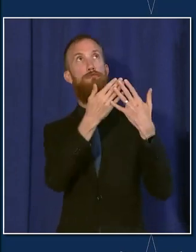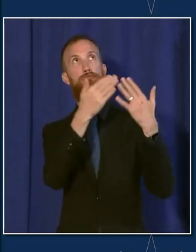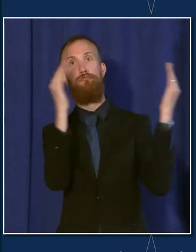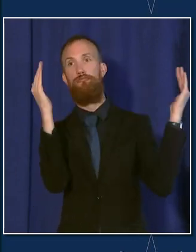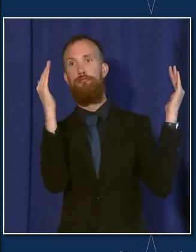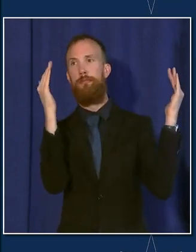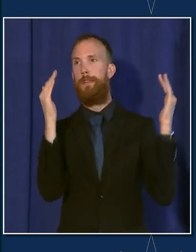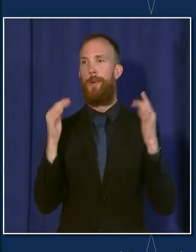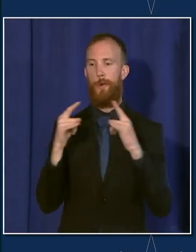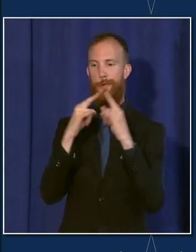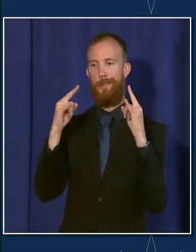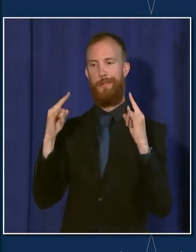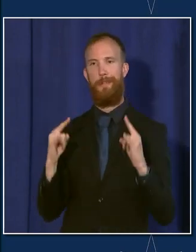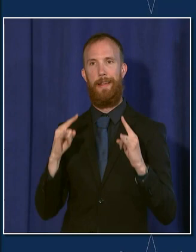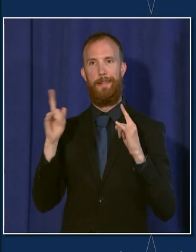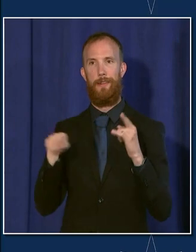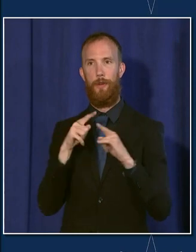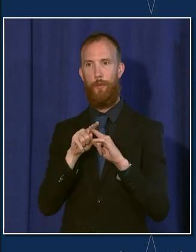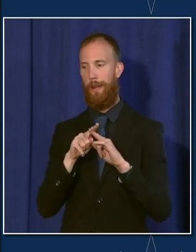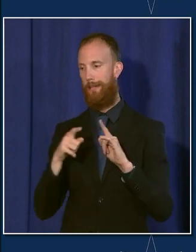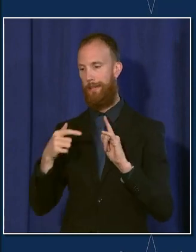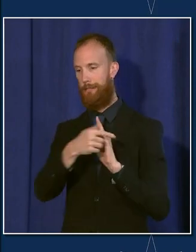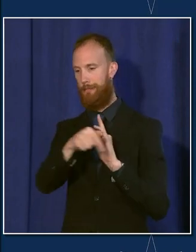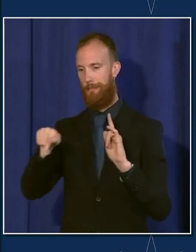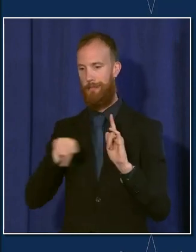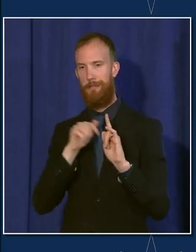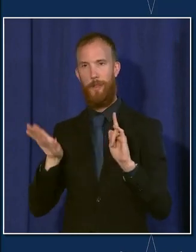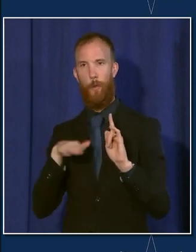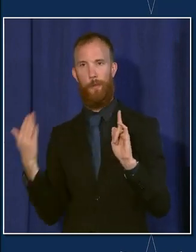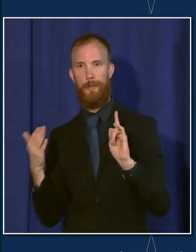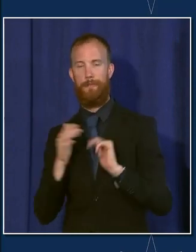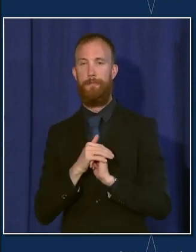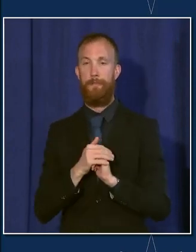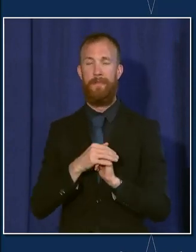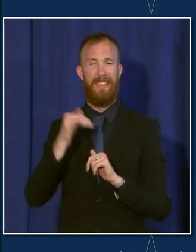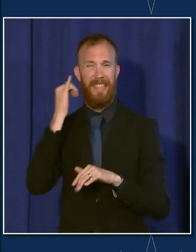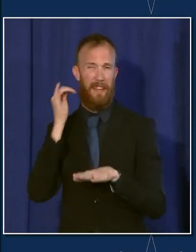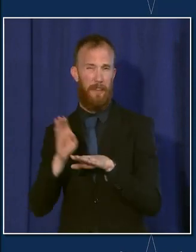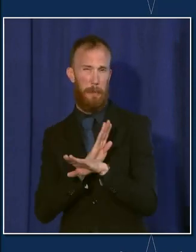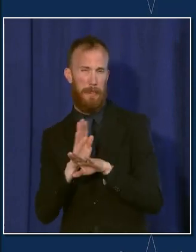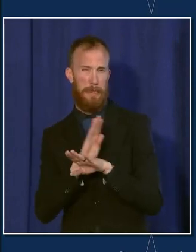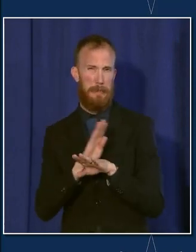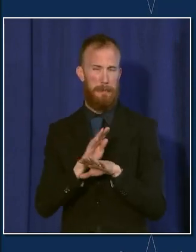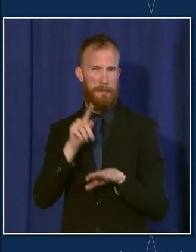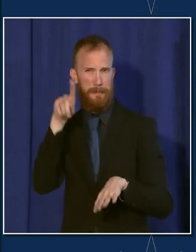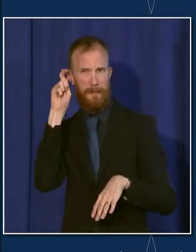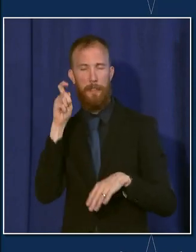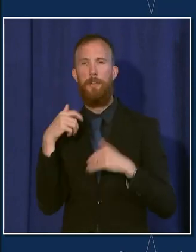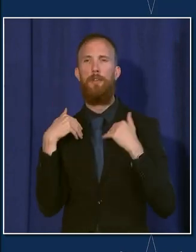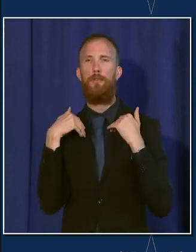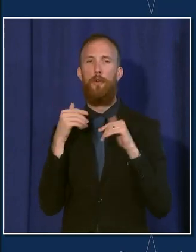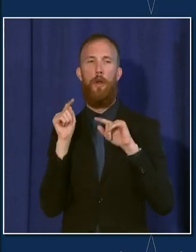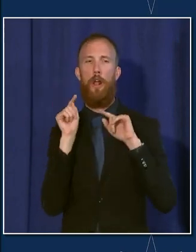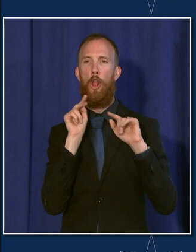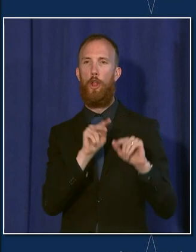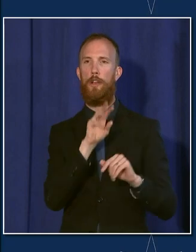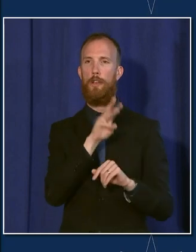sides are open. Businesses seeking more information guidance should visit www